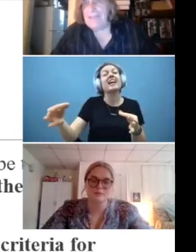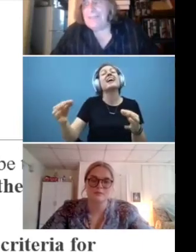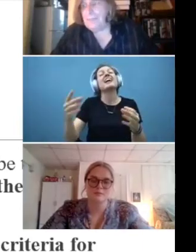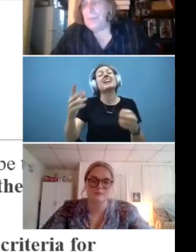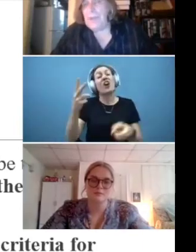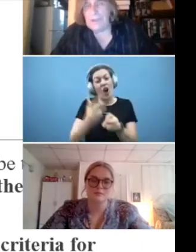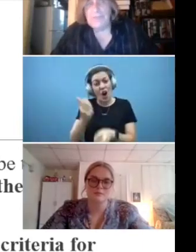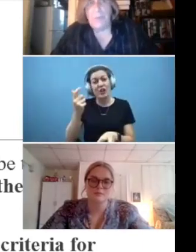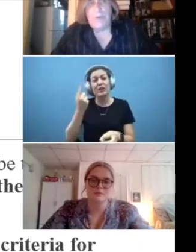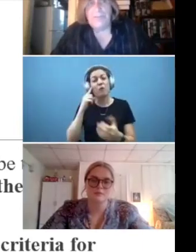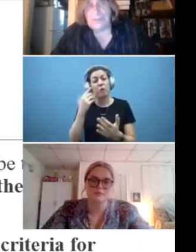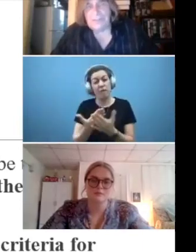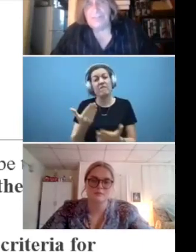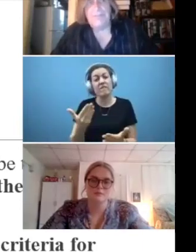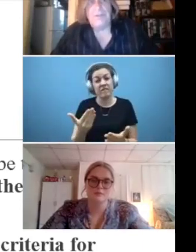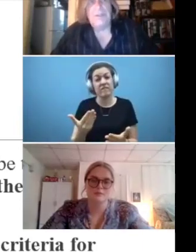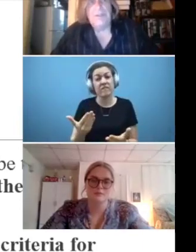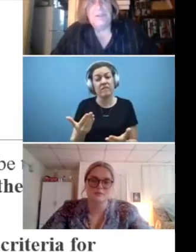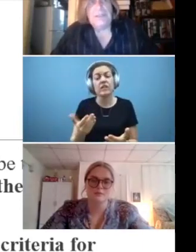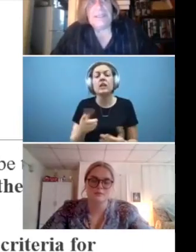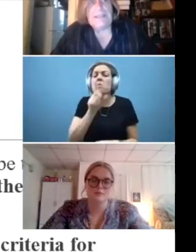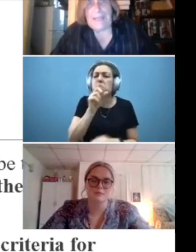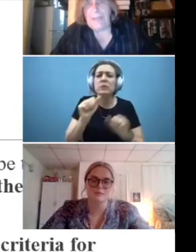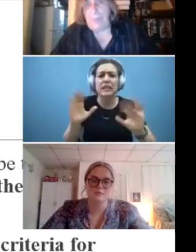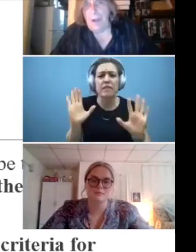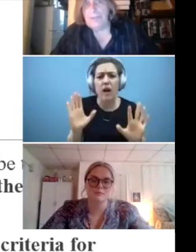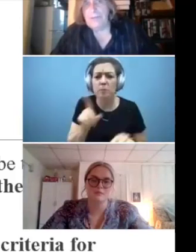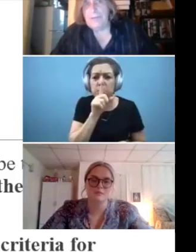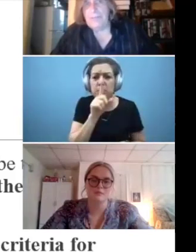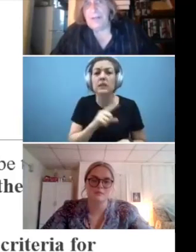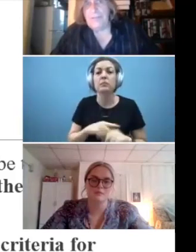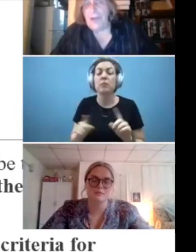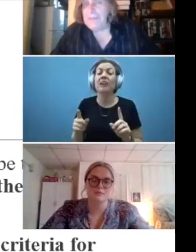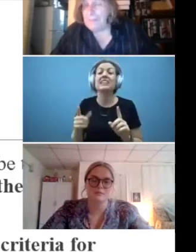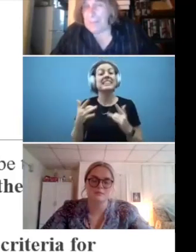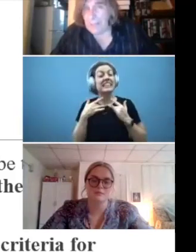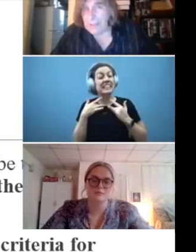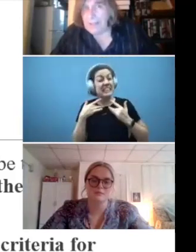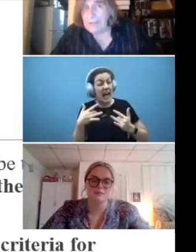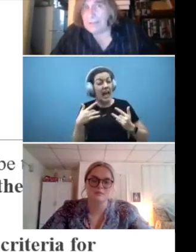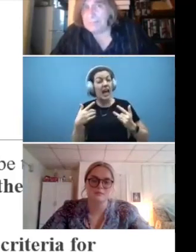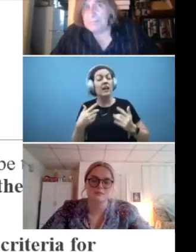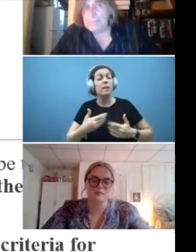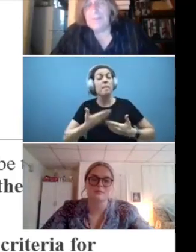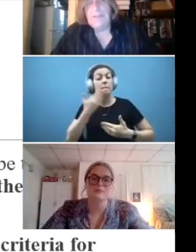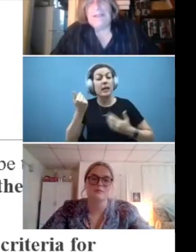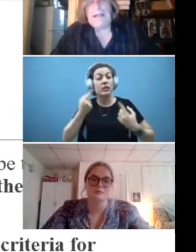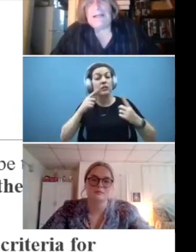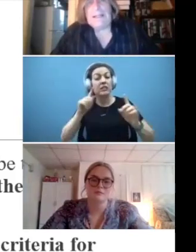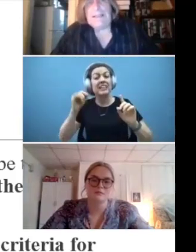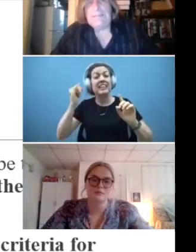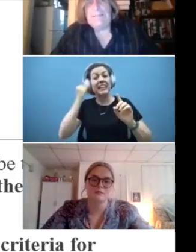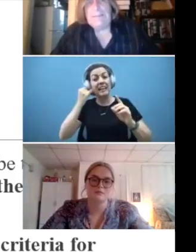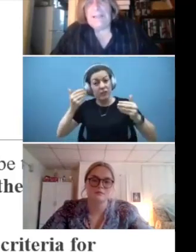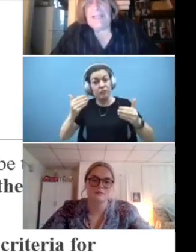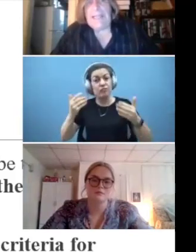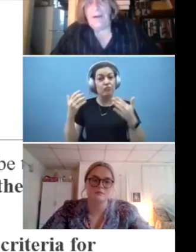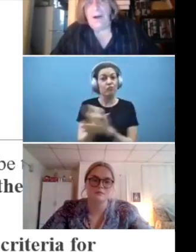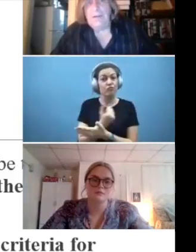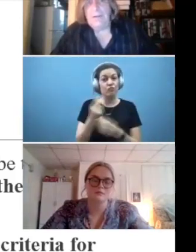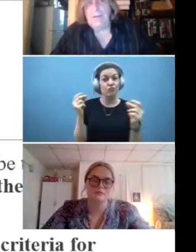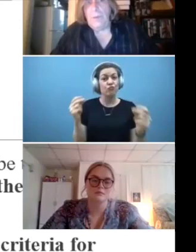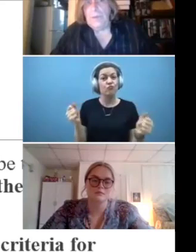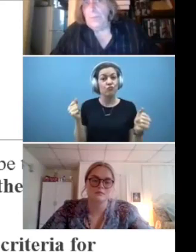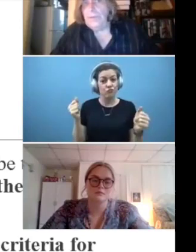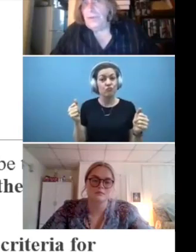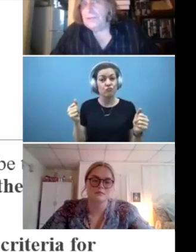I find that we are much more successful in getting positive results on the appellate level, uh, and